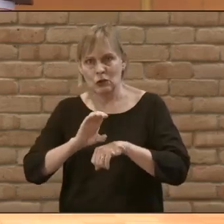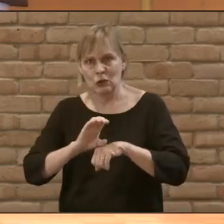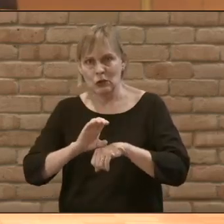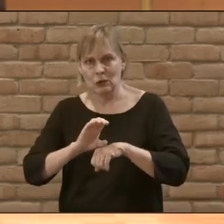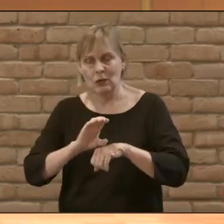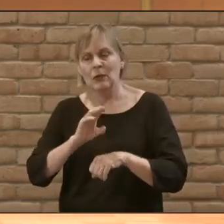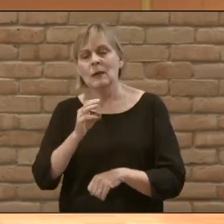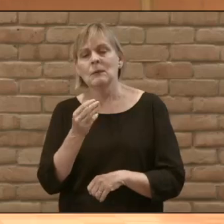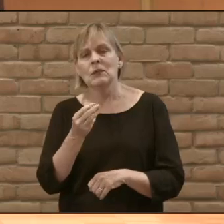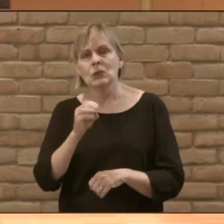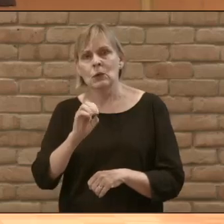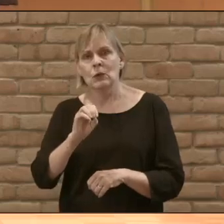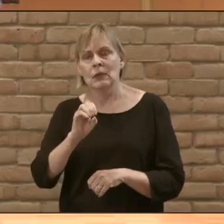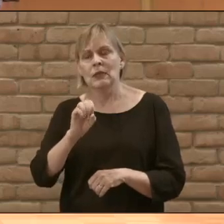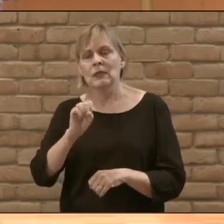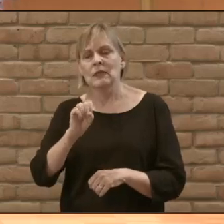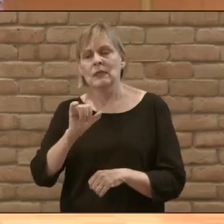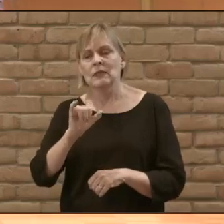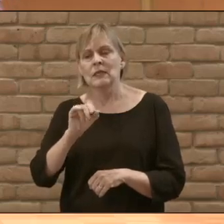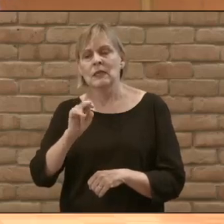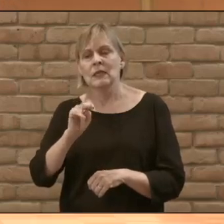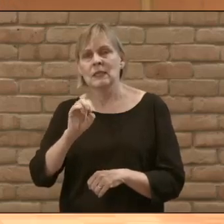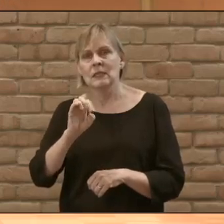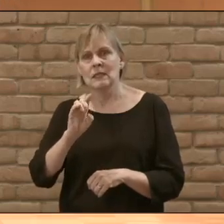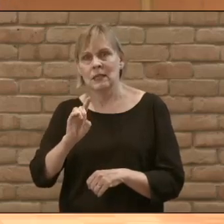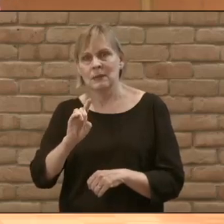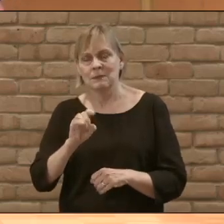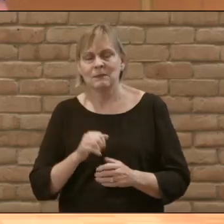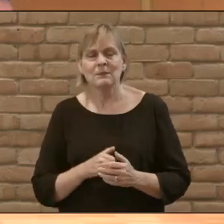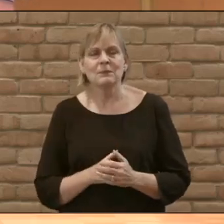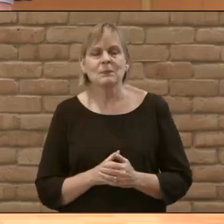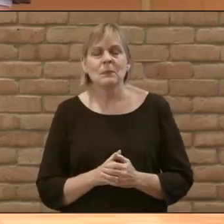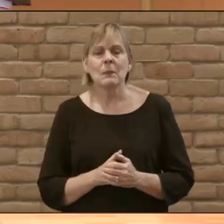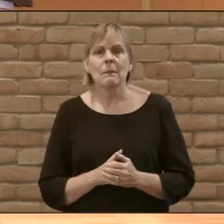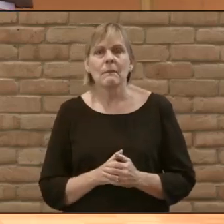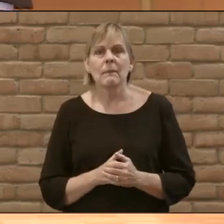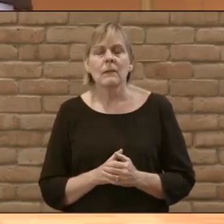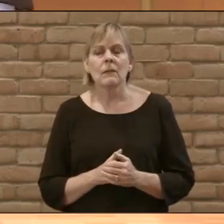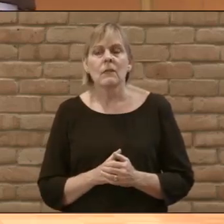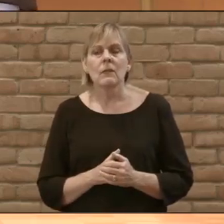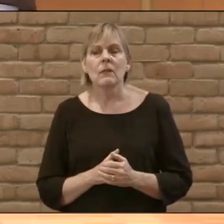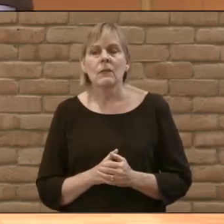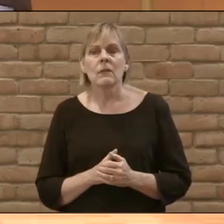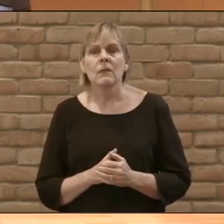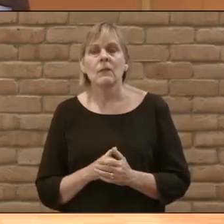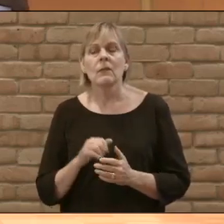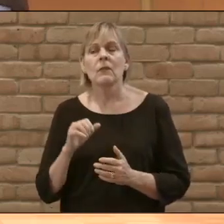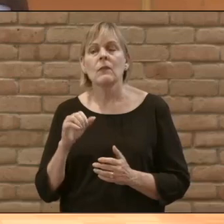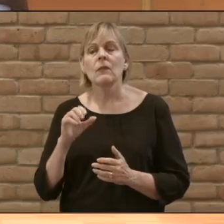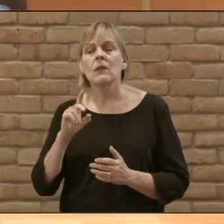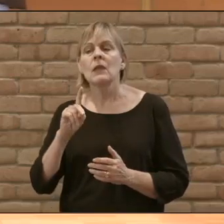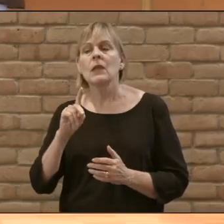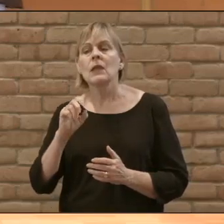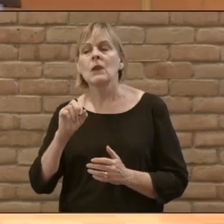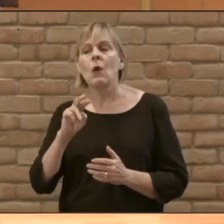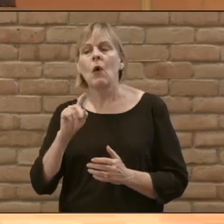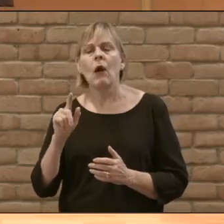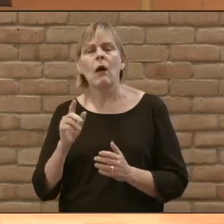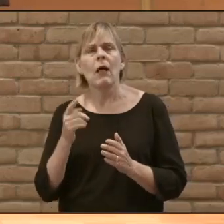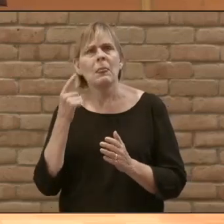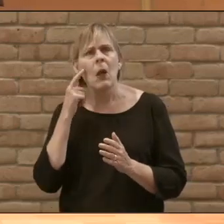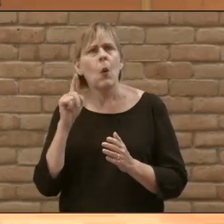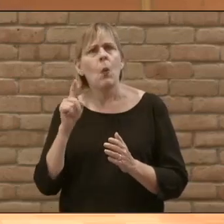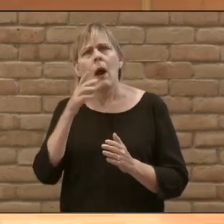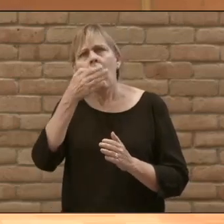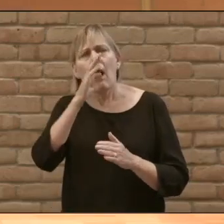Missouri Synod. And what's come out of that process is Carl's been thinking about, hey, where is God calling me?